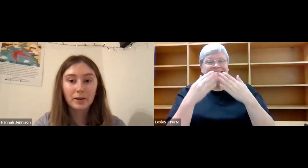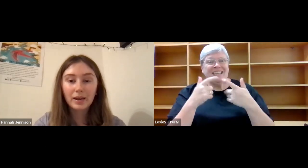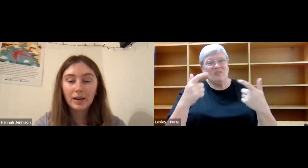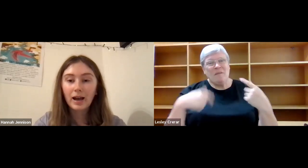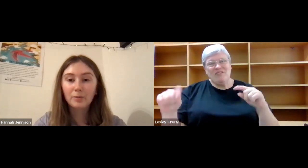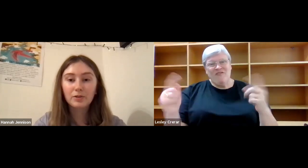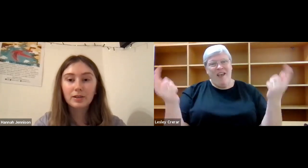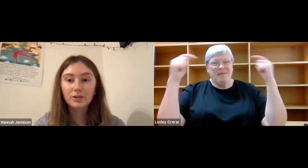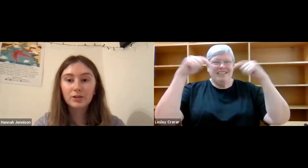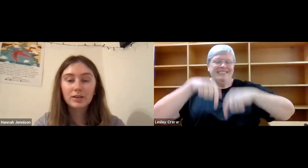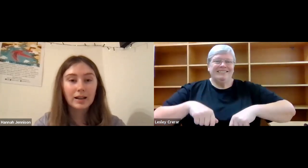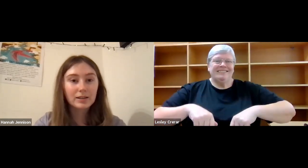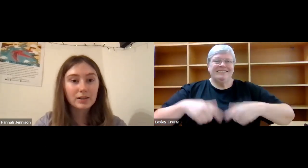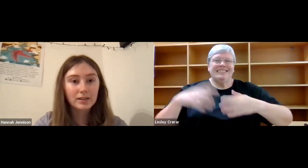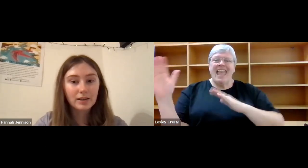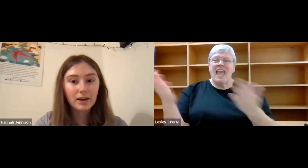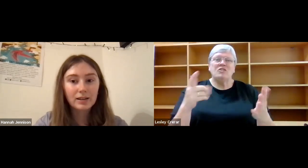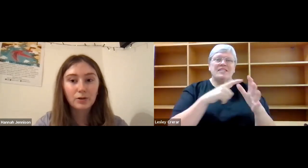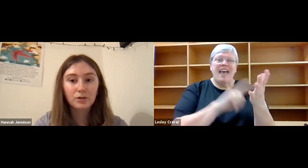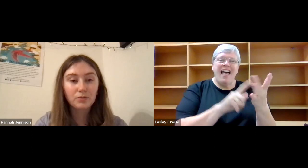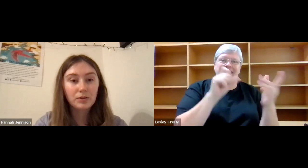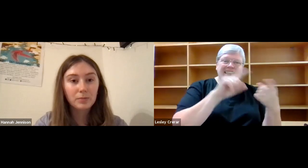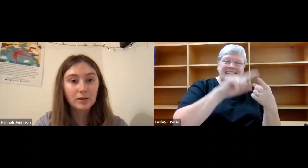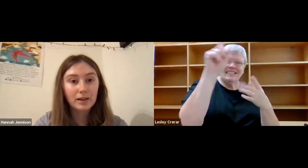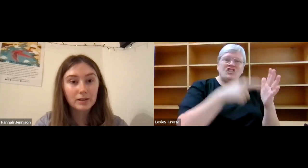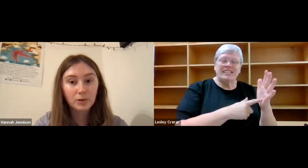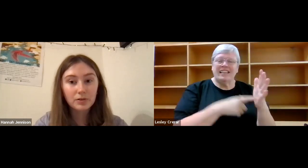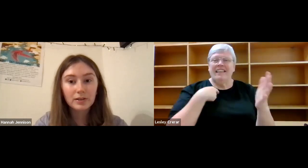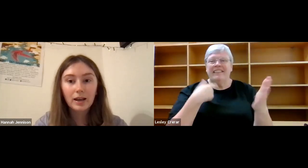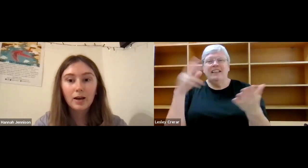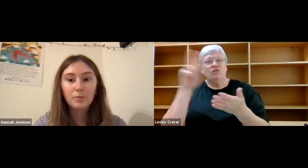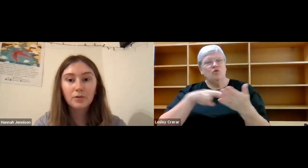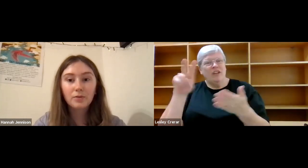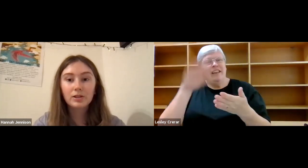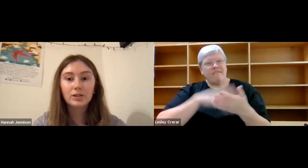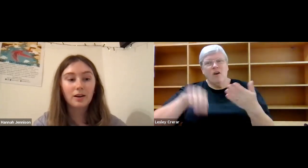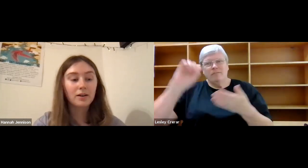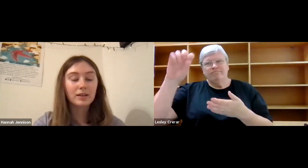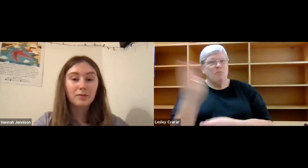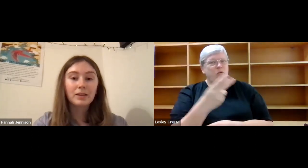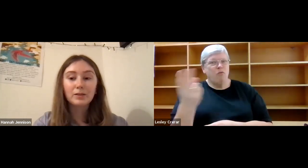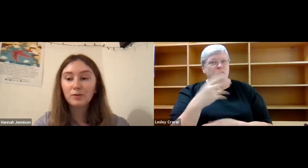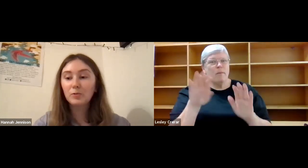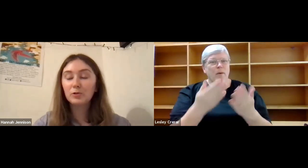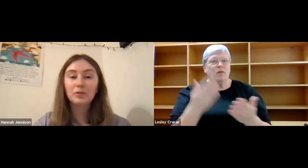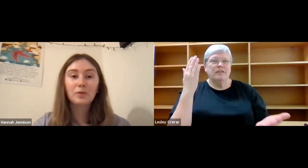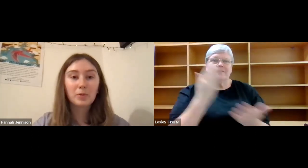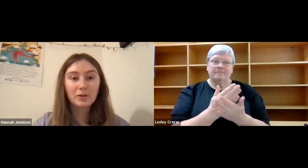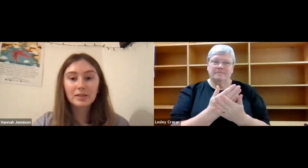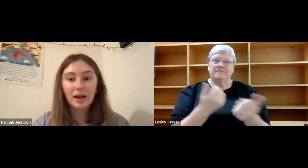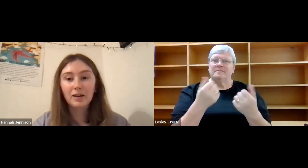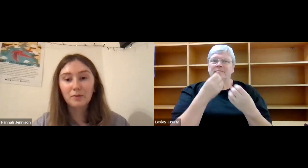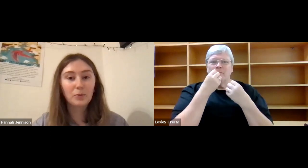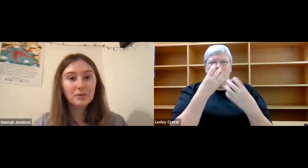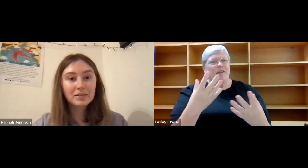all for coming. I'm going to introduce Alice and Jessica and then they're going to read from their latest books, both of which are definitely two of the most beautiful